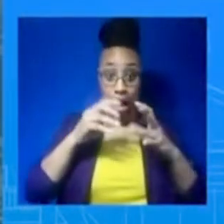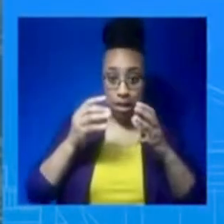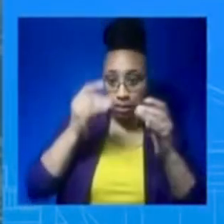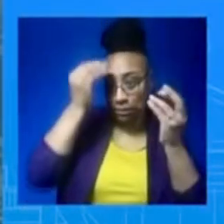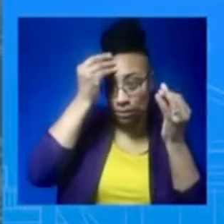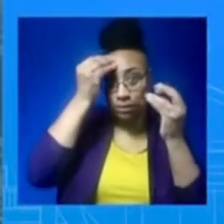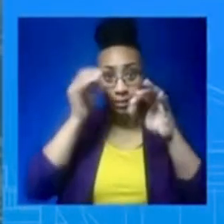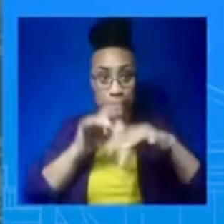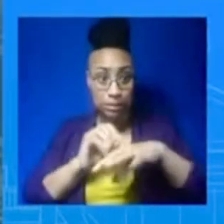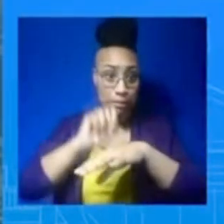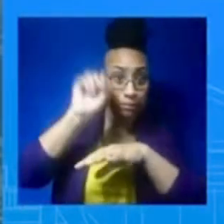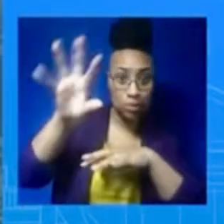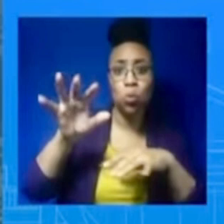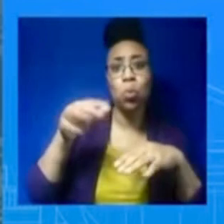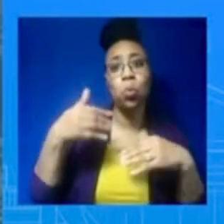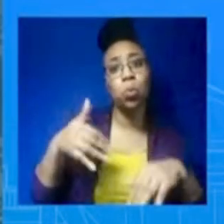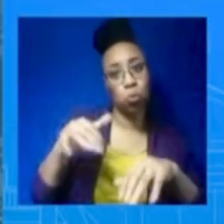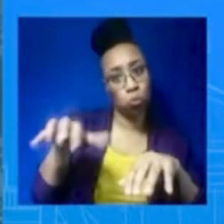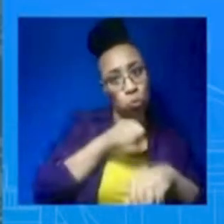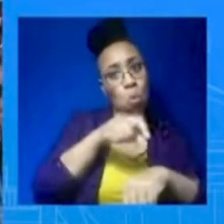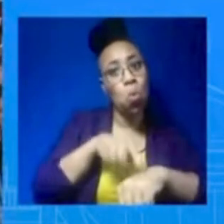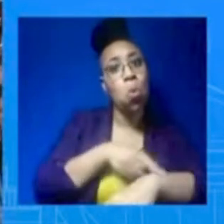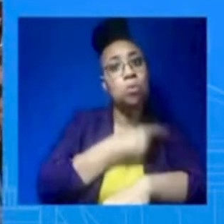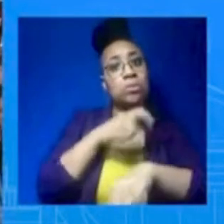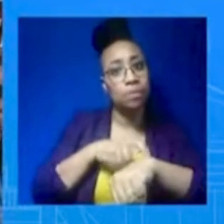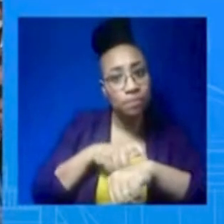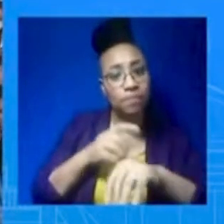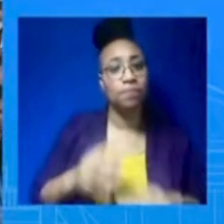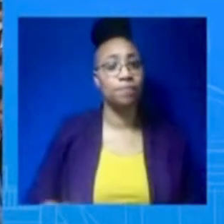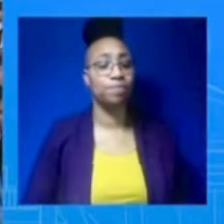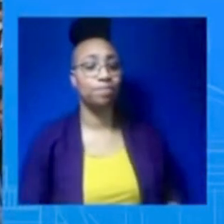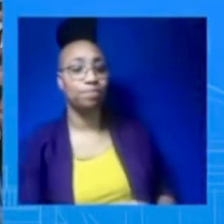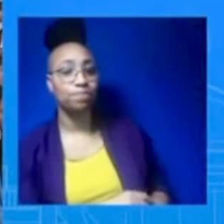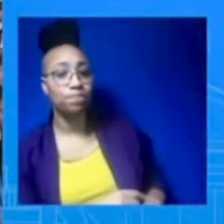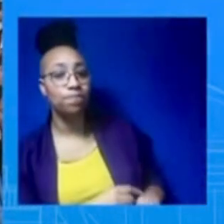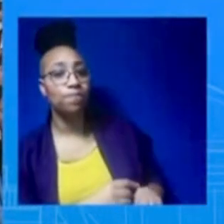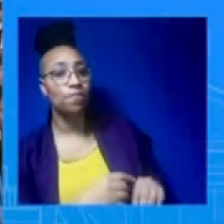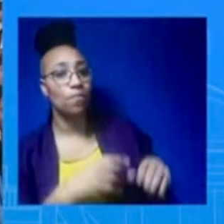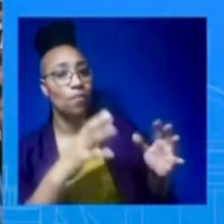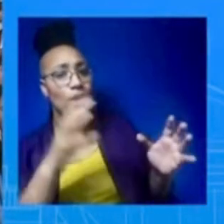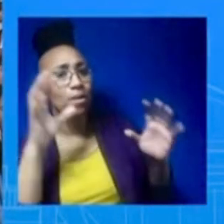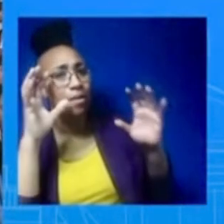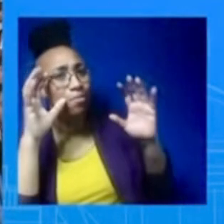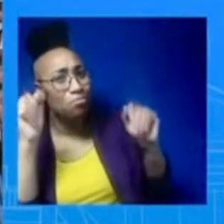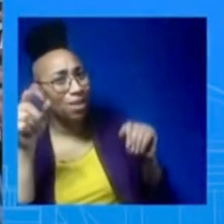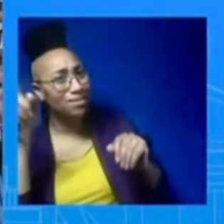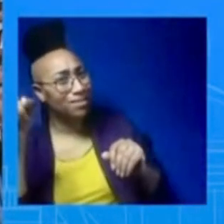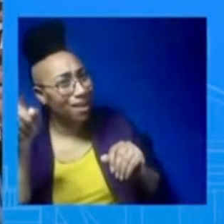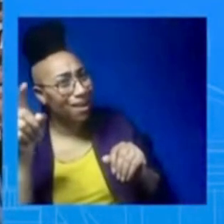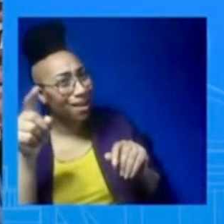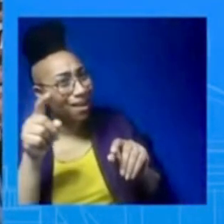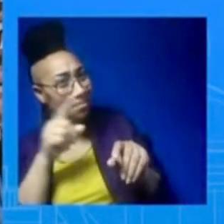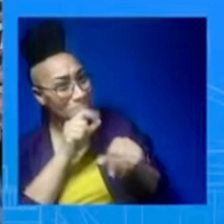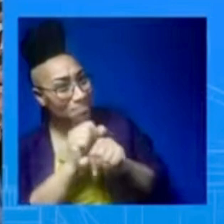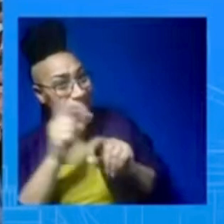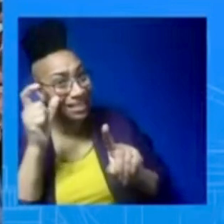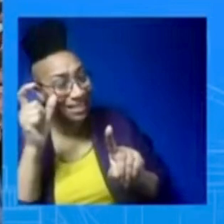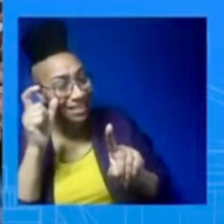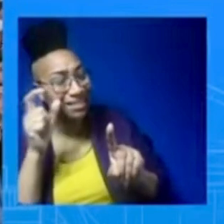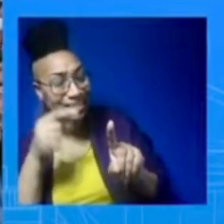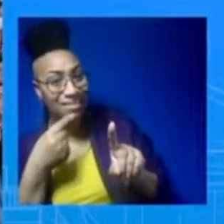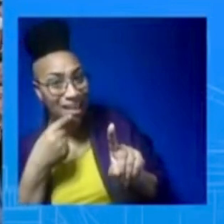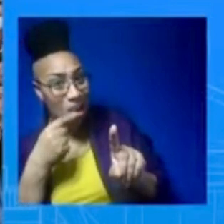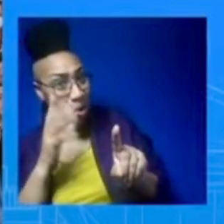he's going to support Ukraine as long as it takes, does it mean that if President Zelensky decides to launch a battle to retake